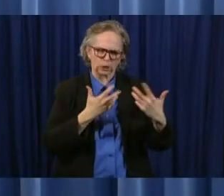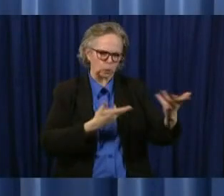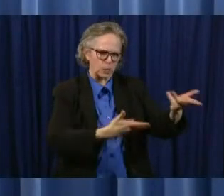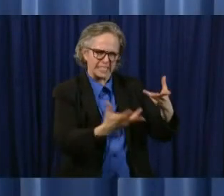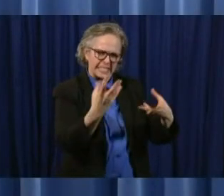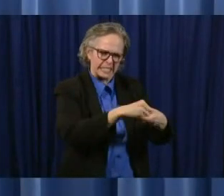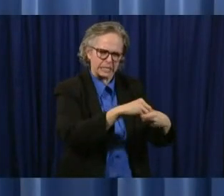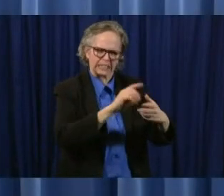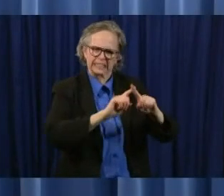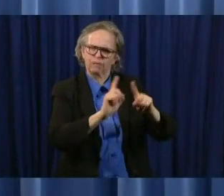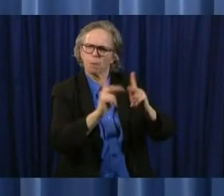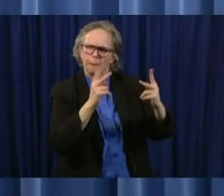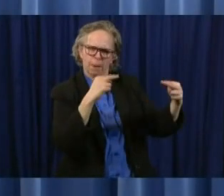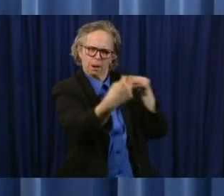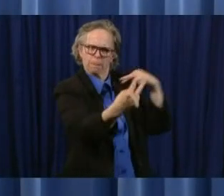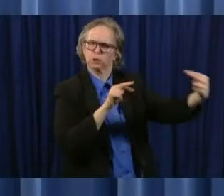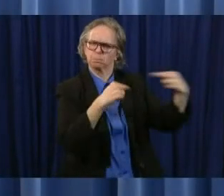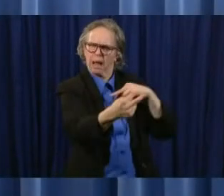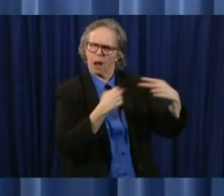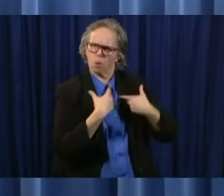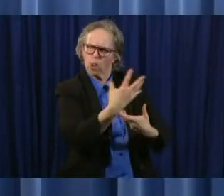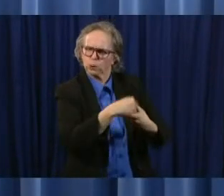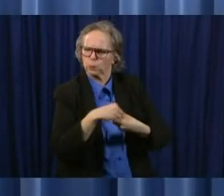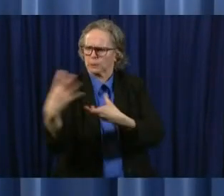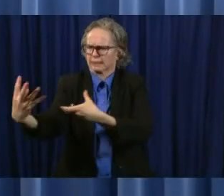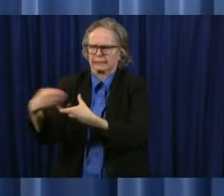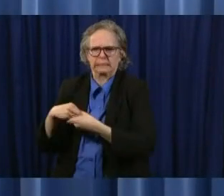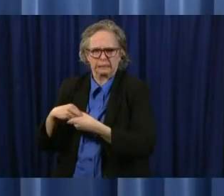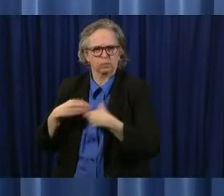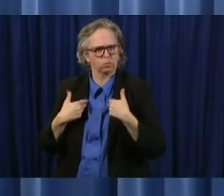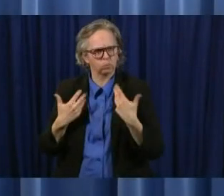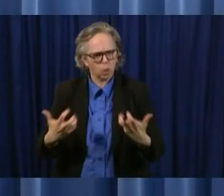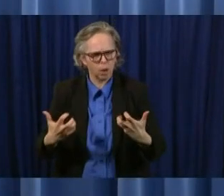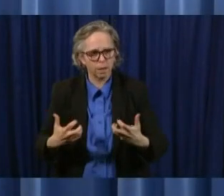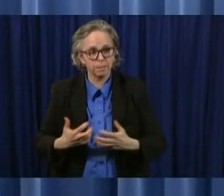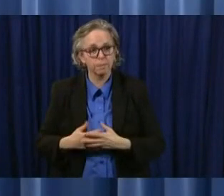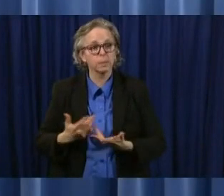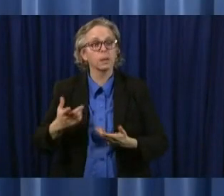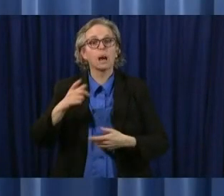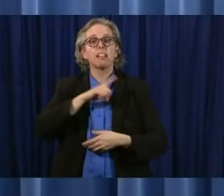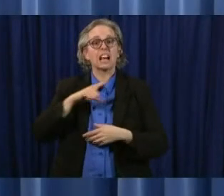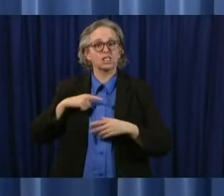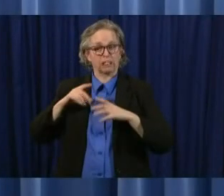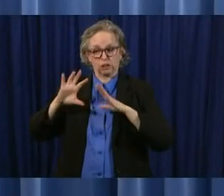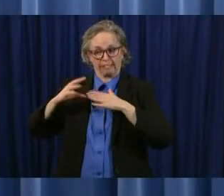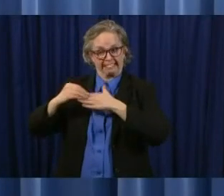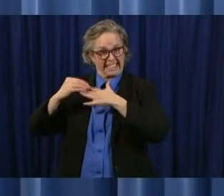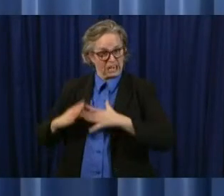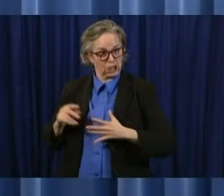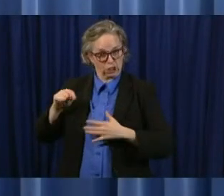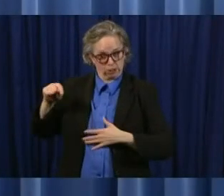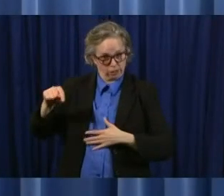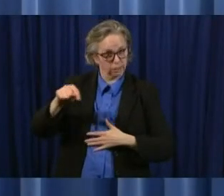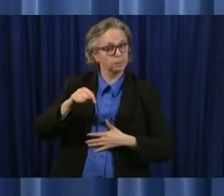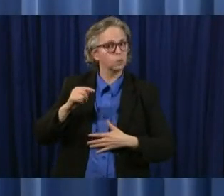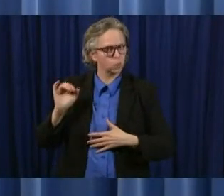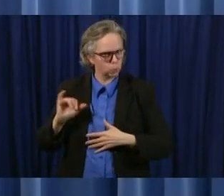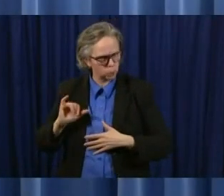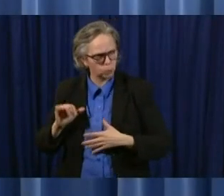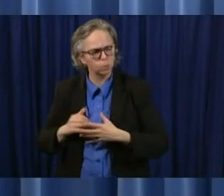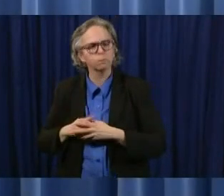in the chains um so the legislative leaders uh and these also the relevant business